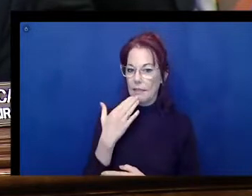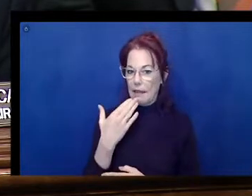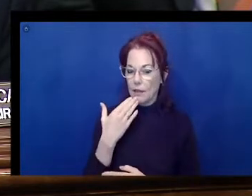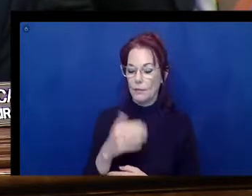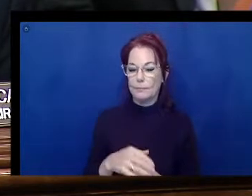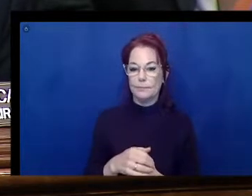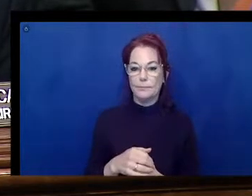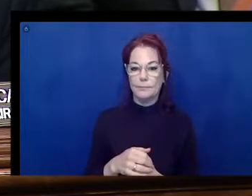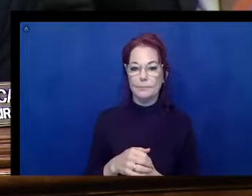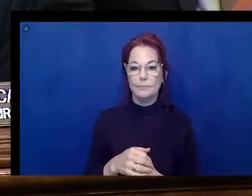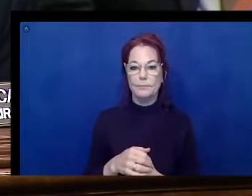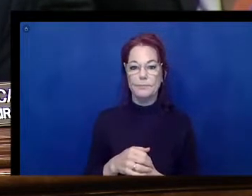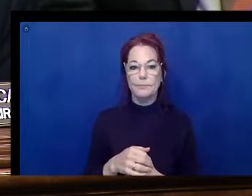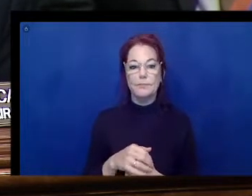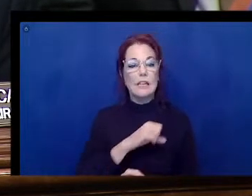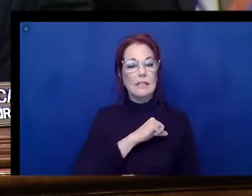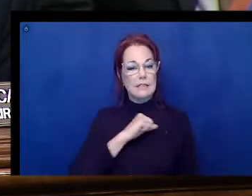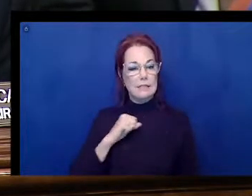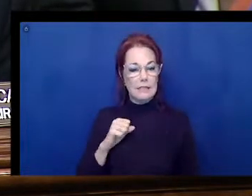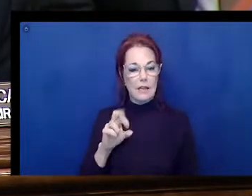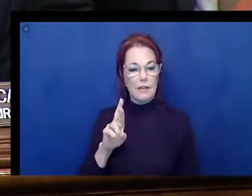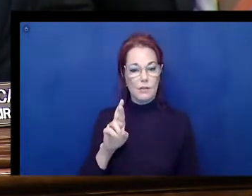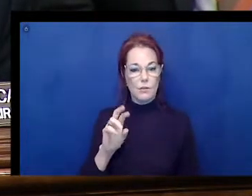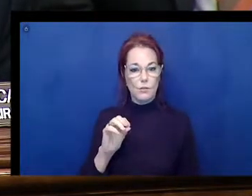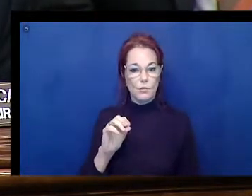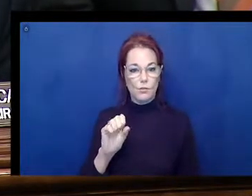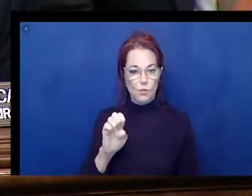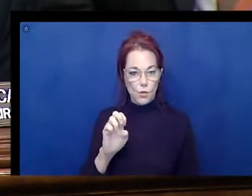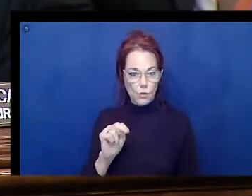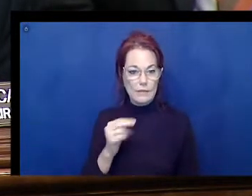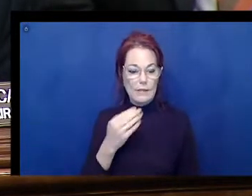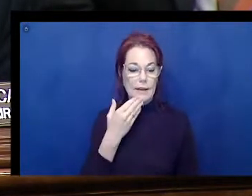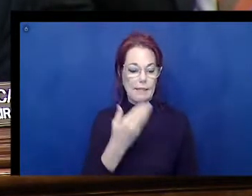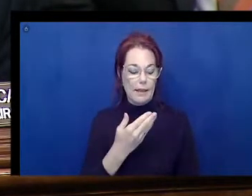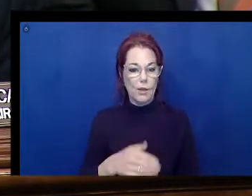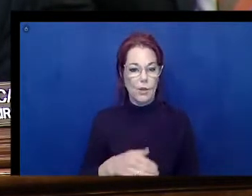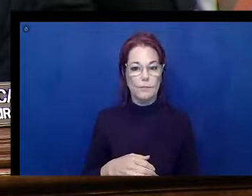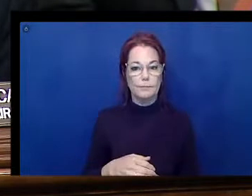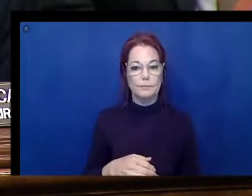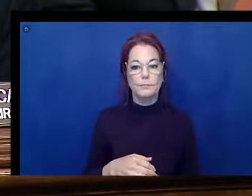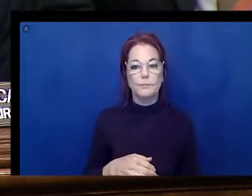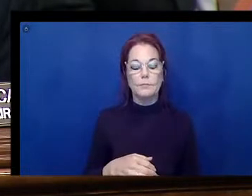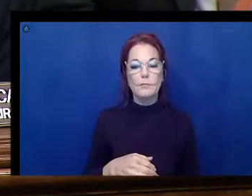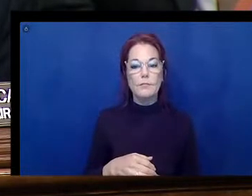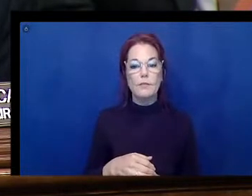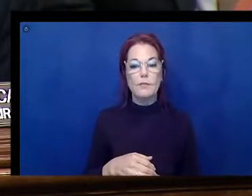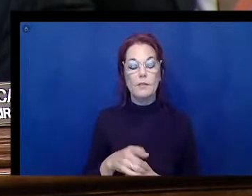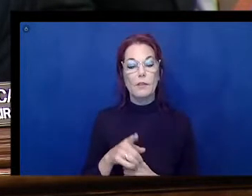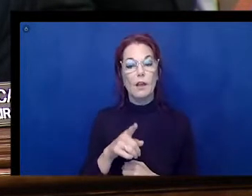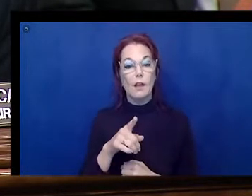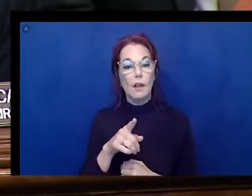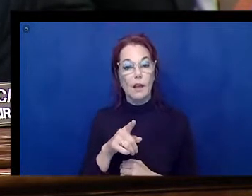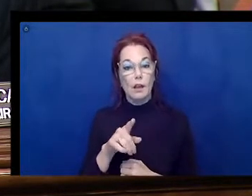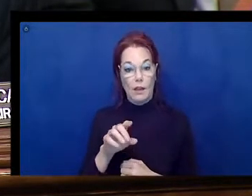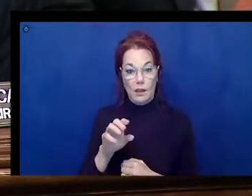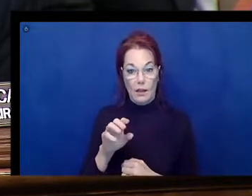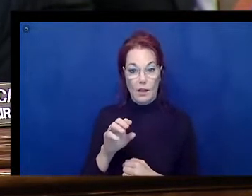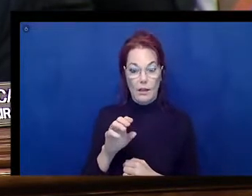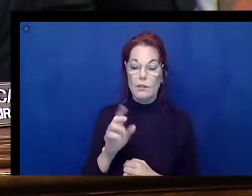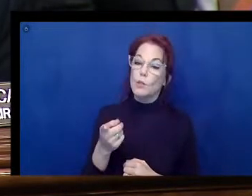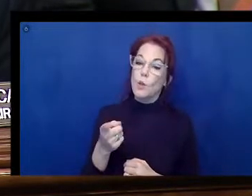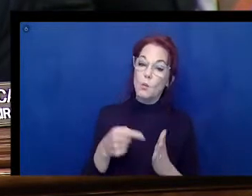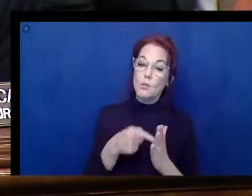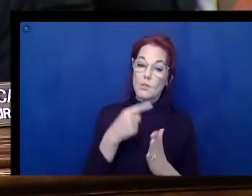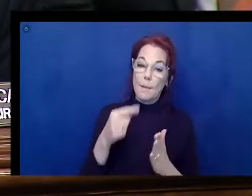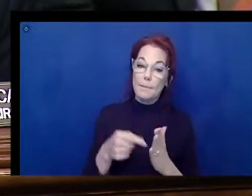Senator Rosen, thanks very much. And just for everyone to know, and Mr. Holmquist, we often have questions that get submitted for the